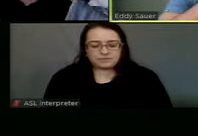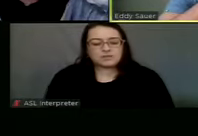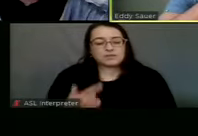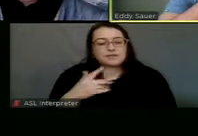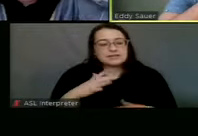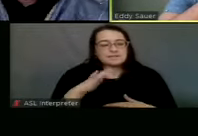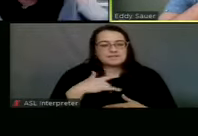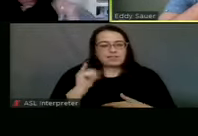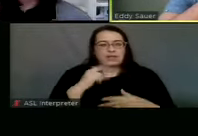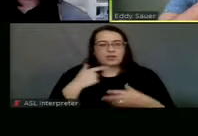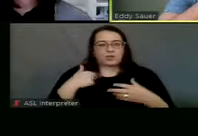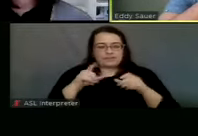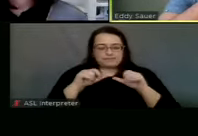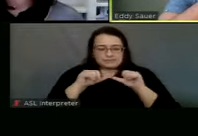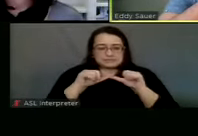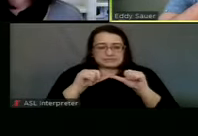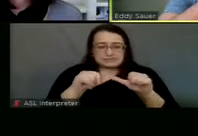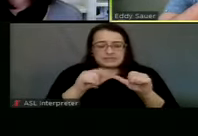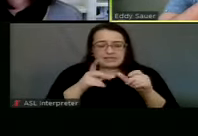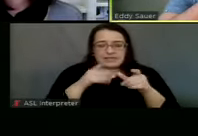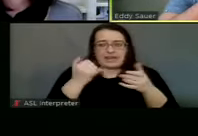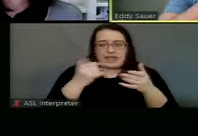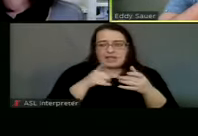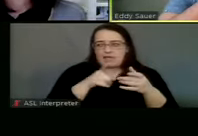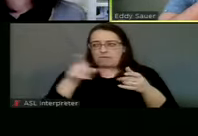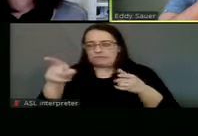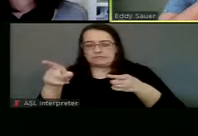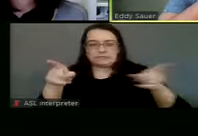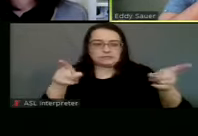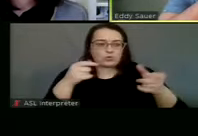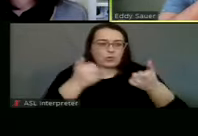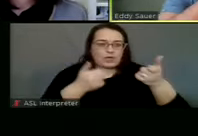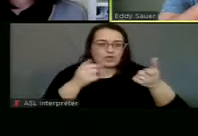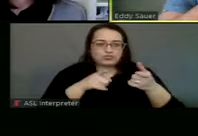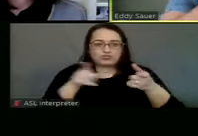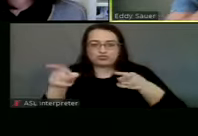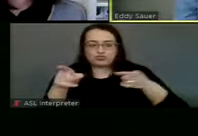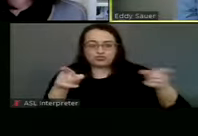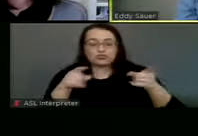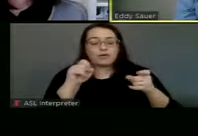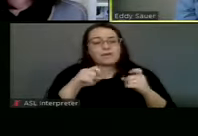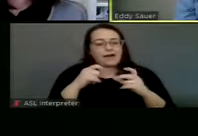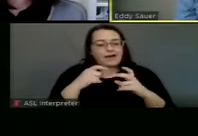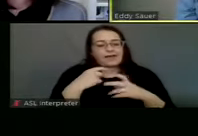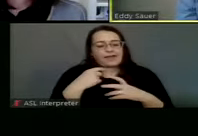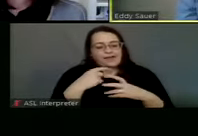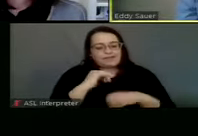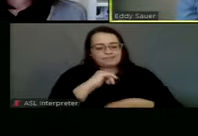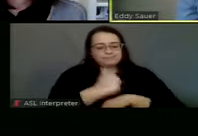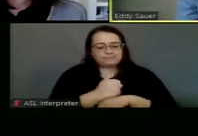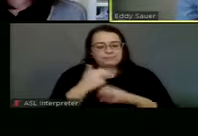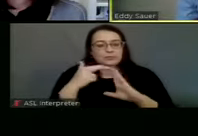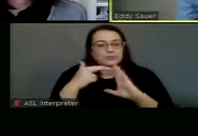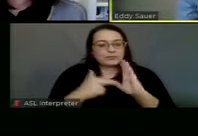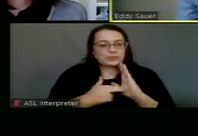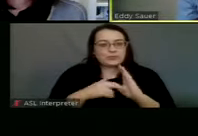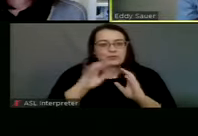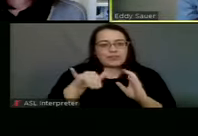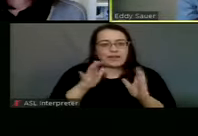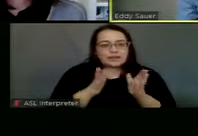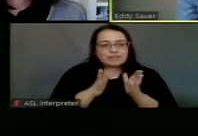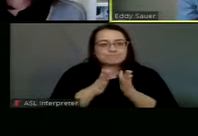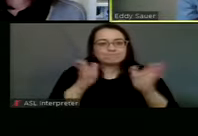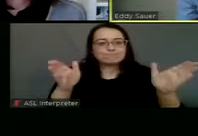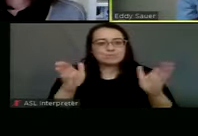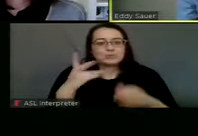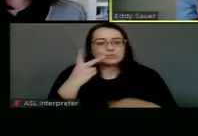and we've got to make a decision on which way we're going to go. And by doing this ordinance, it's kind of like, you know, that Y you can